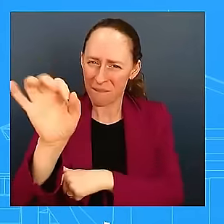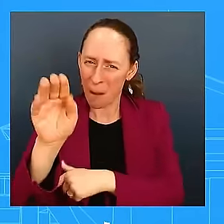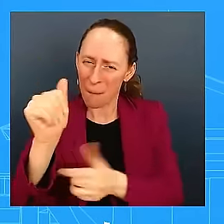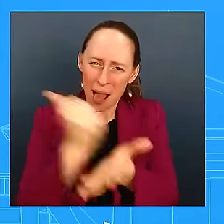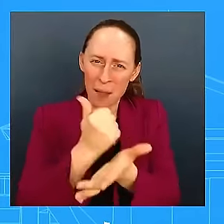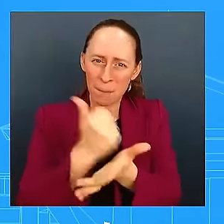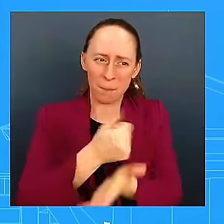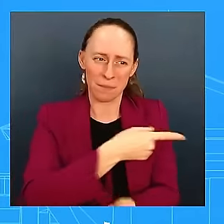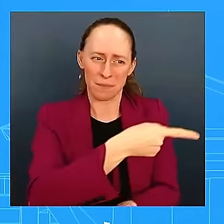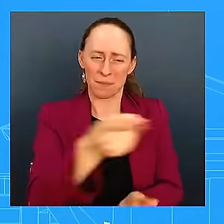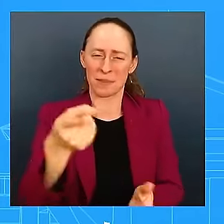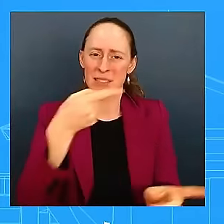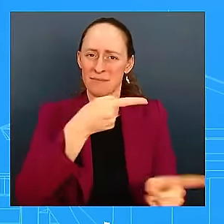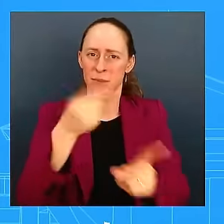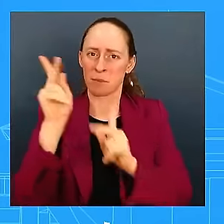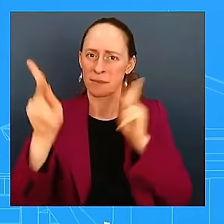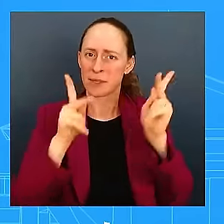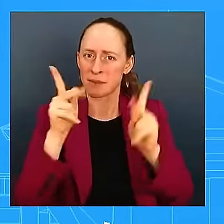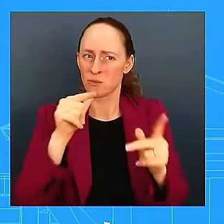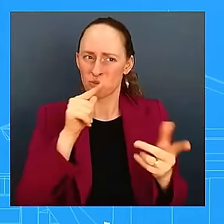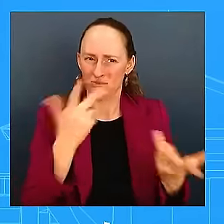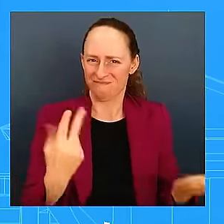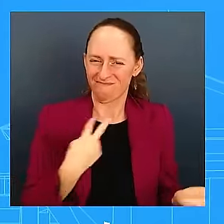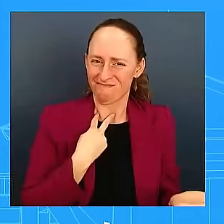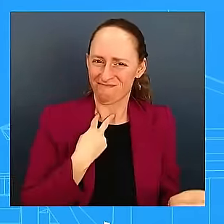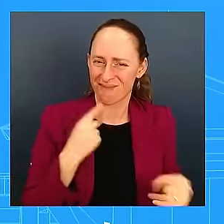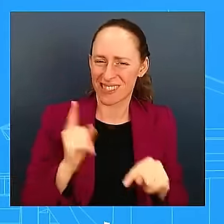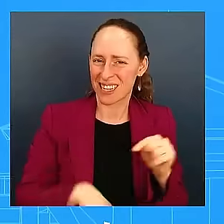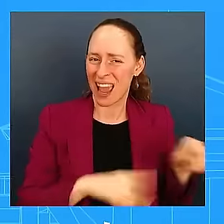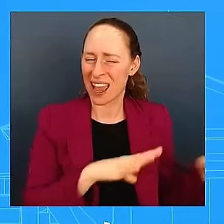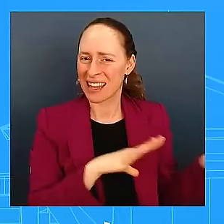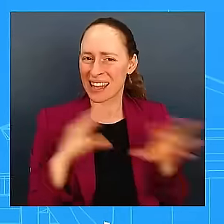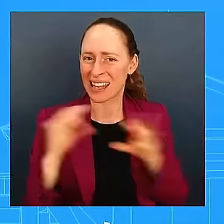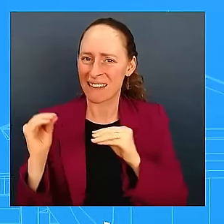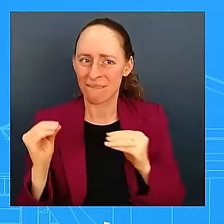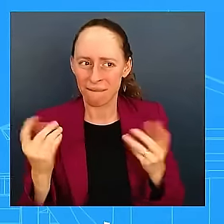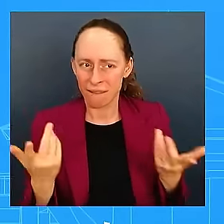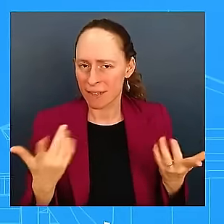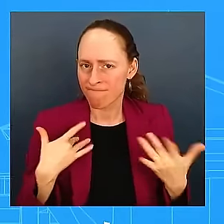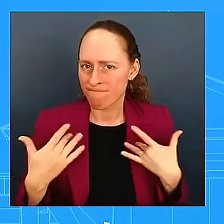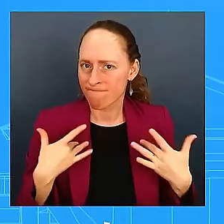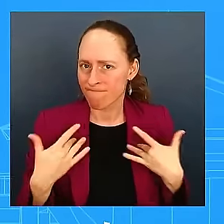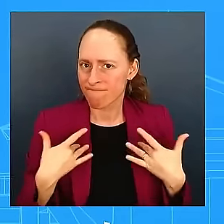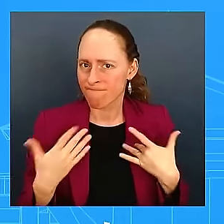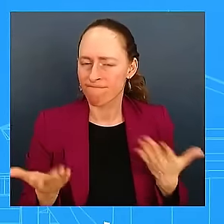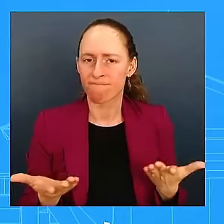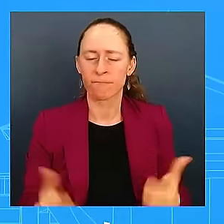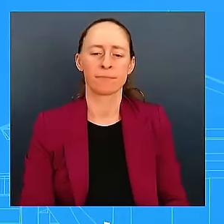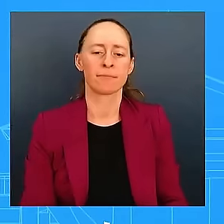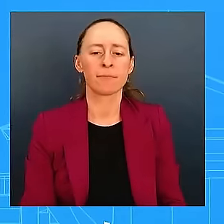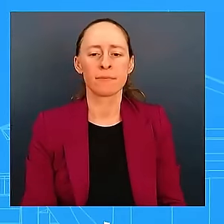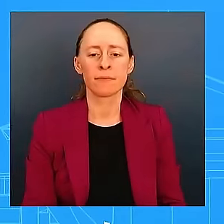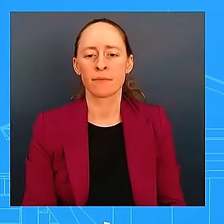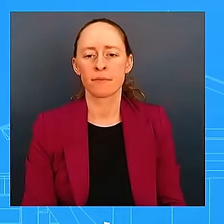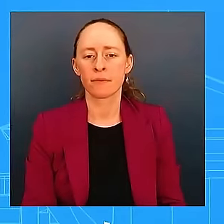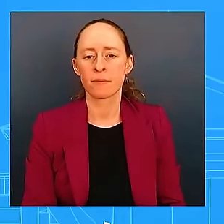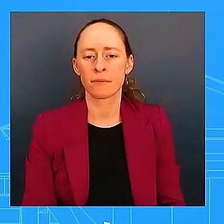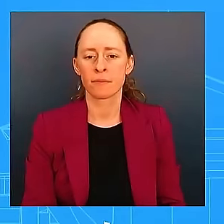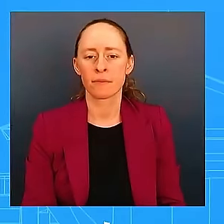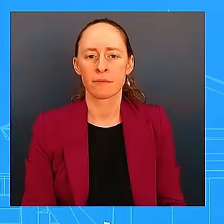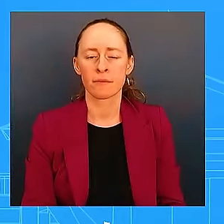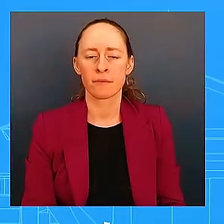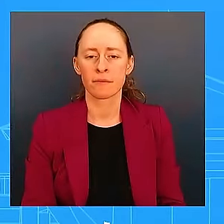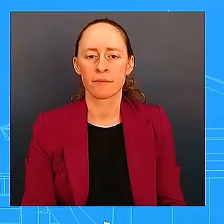and the danger that can come from that, that people stay in place? So part of the pre-landfall emergency declaration is specifically to